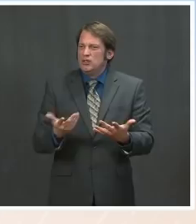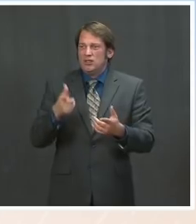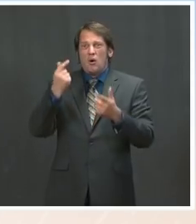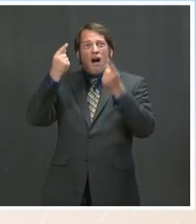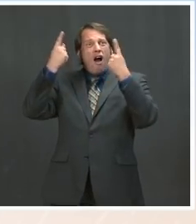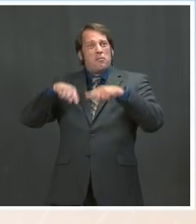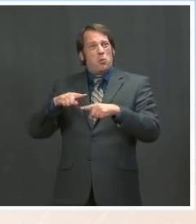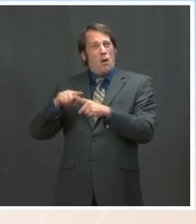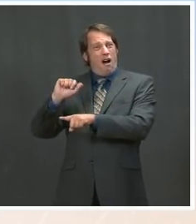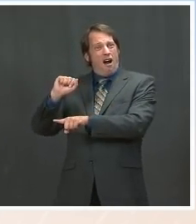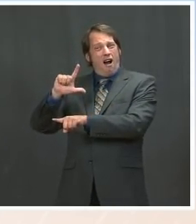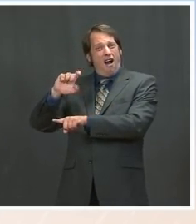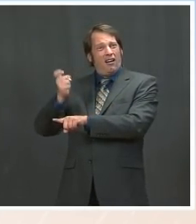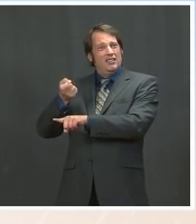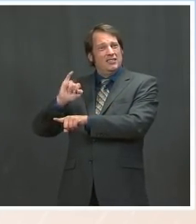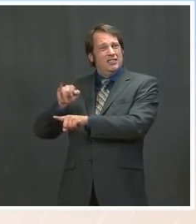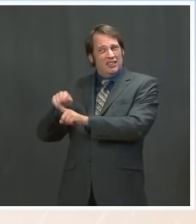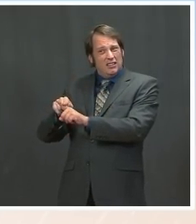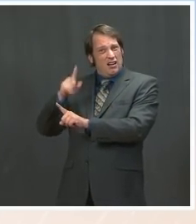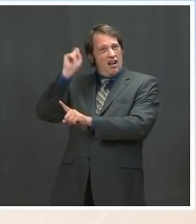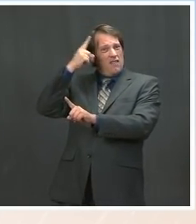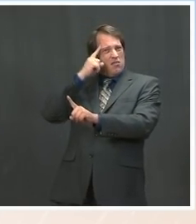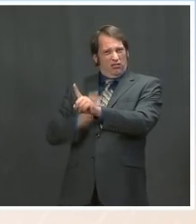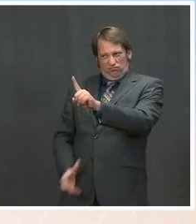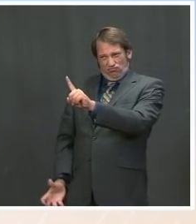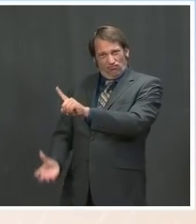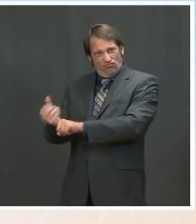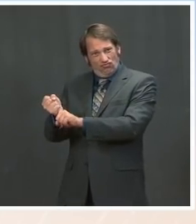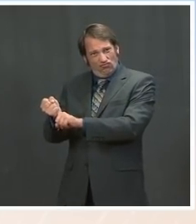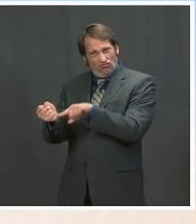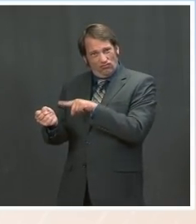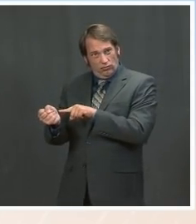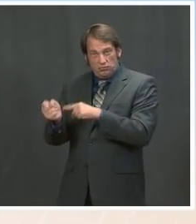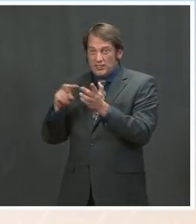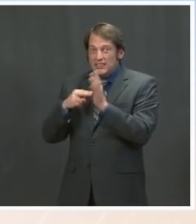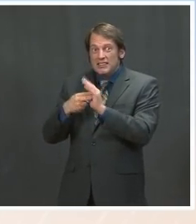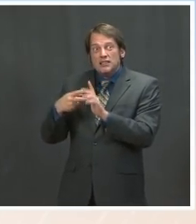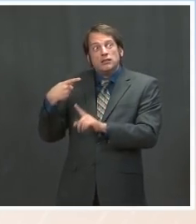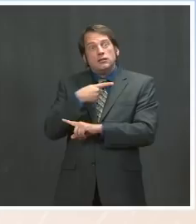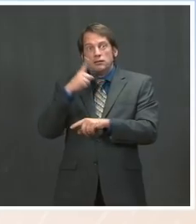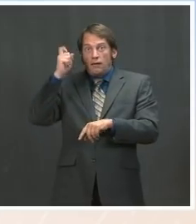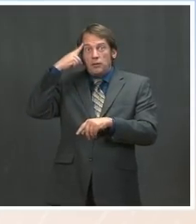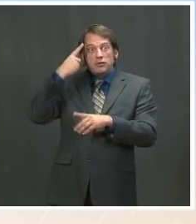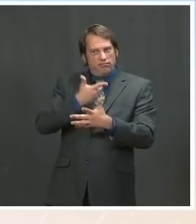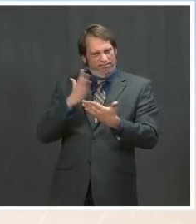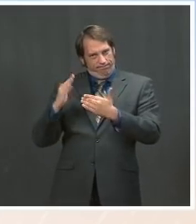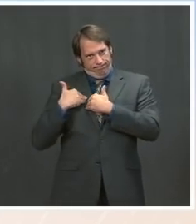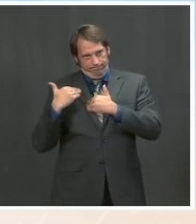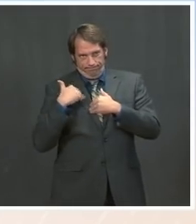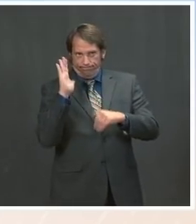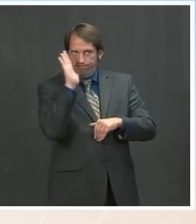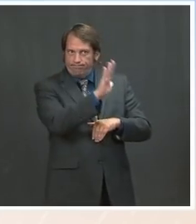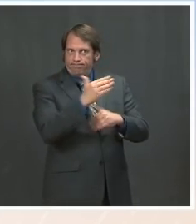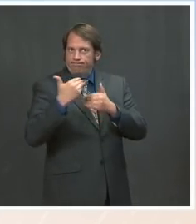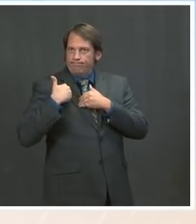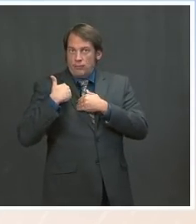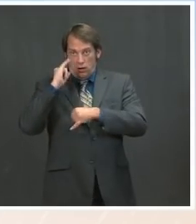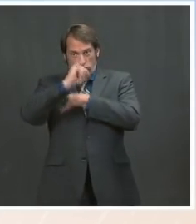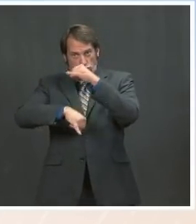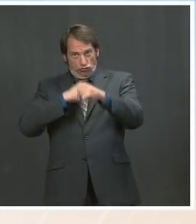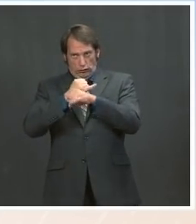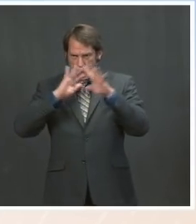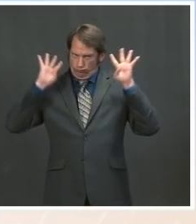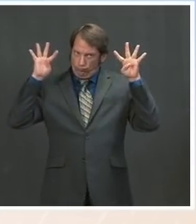of the Russian government is the responsibility of the Russian government, and that they will be held accountable by the international community. As National